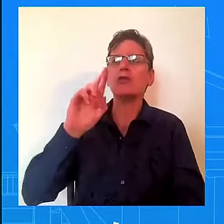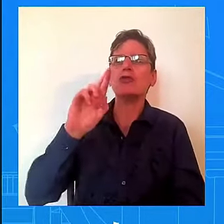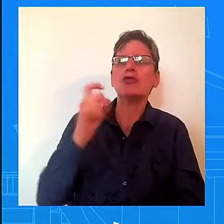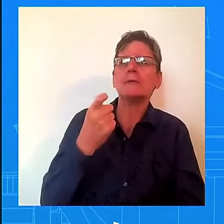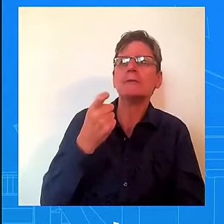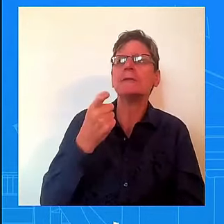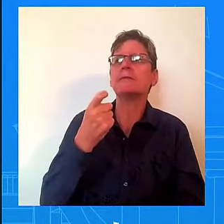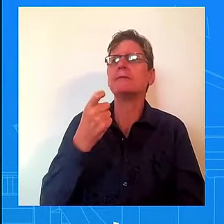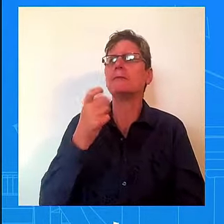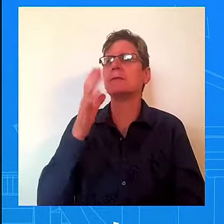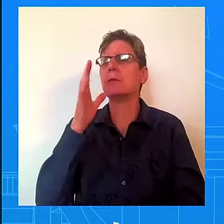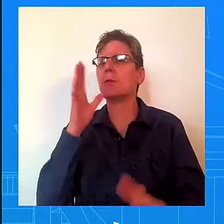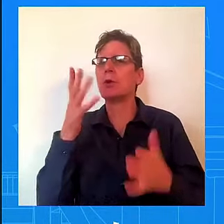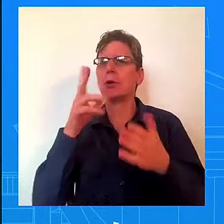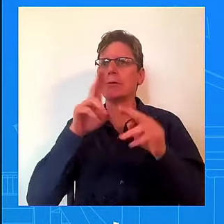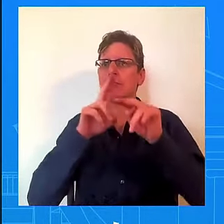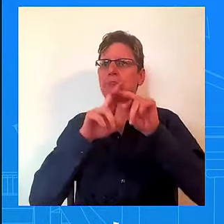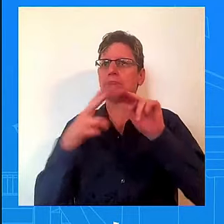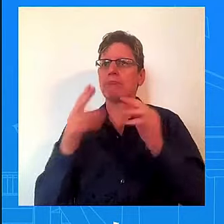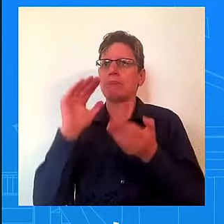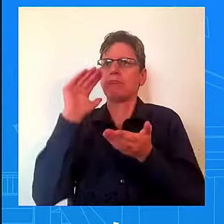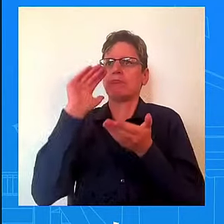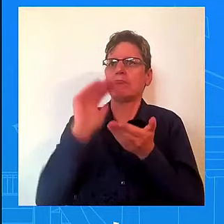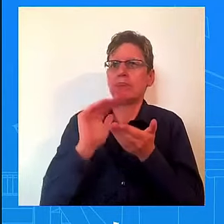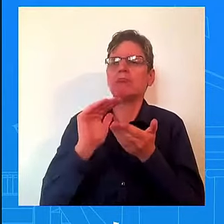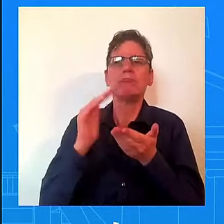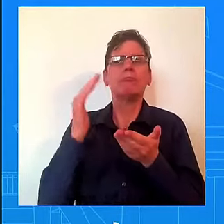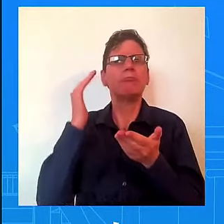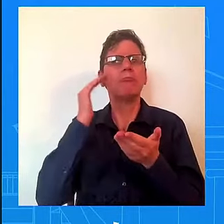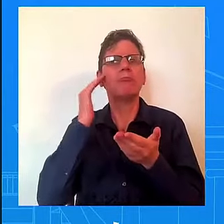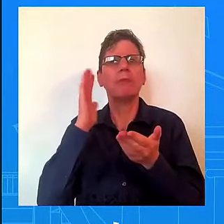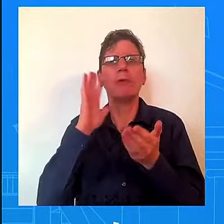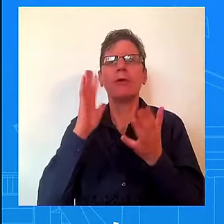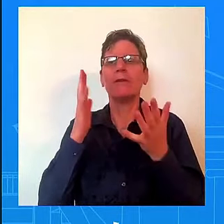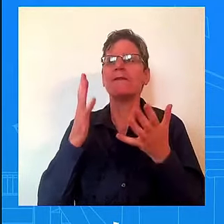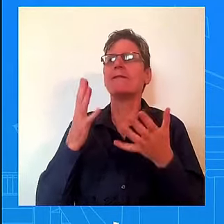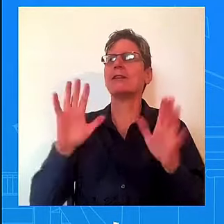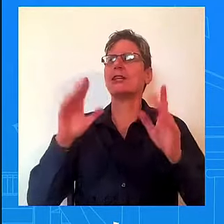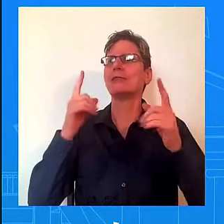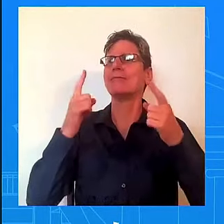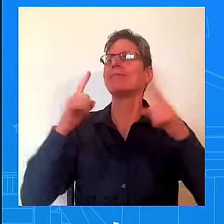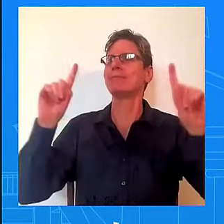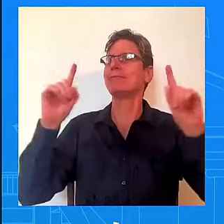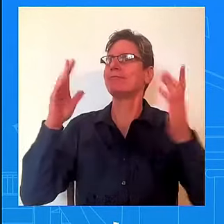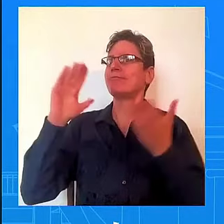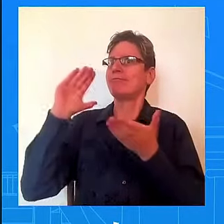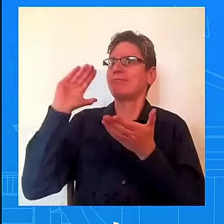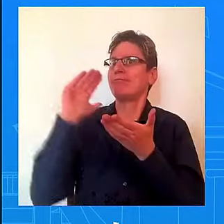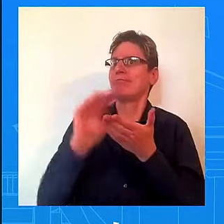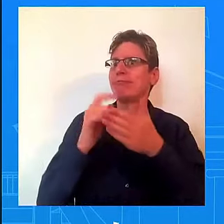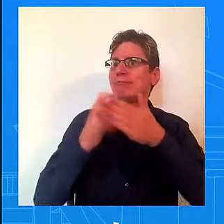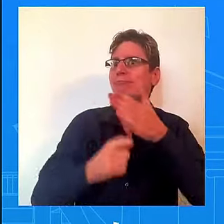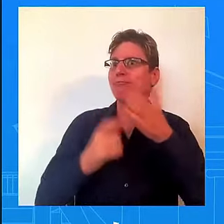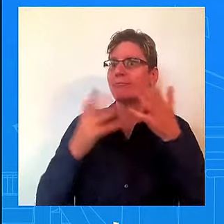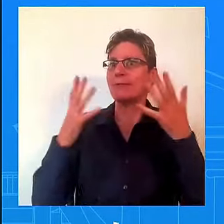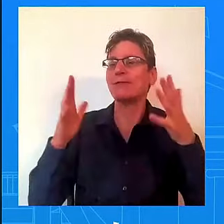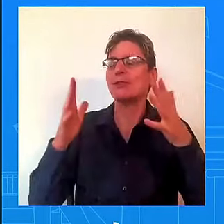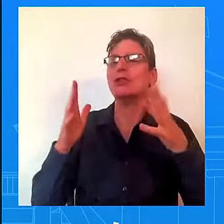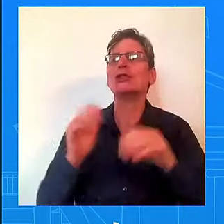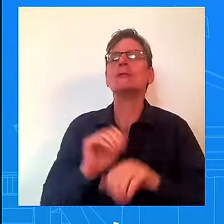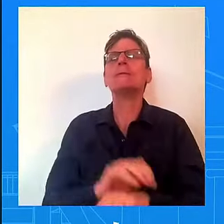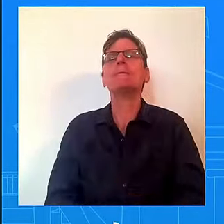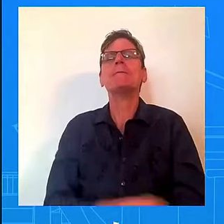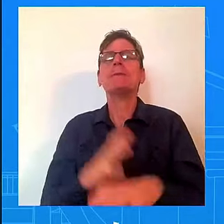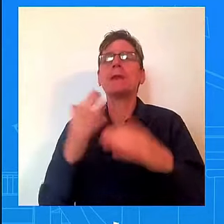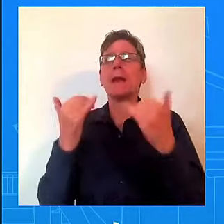done over the past couple of years. As it relates to the campaign – as it relates to the ad, I've got to be mindful. Just I have to